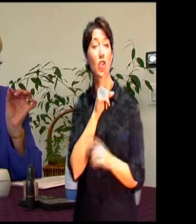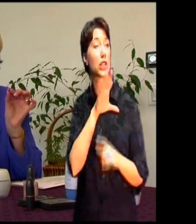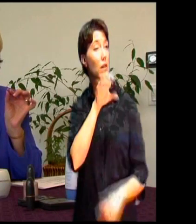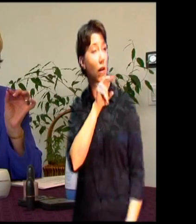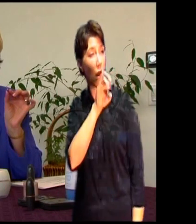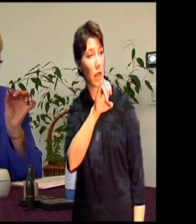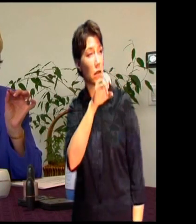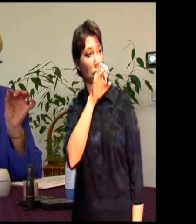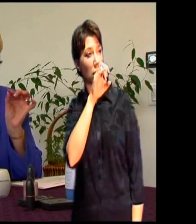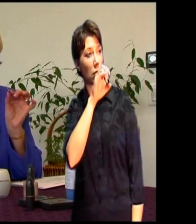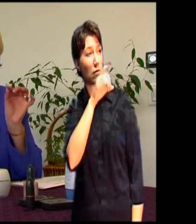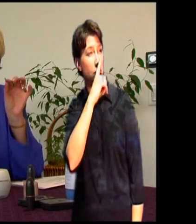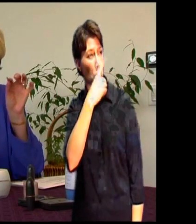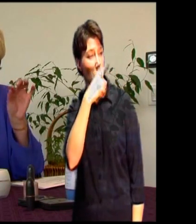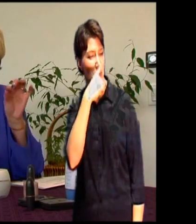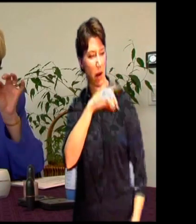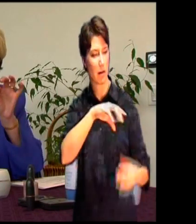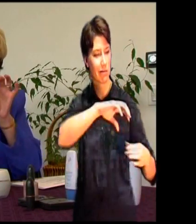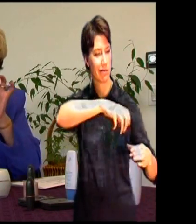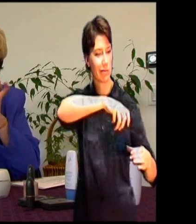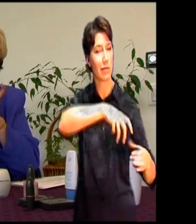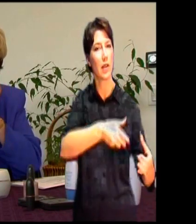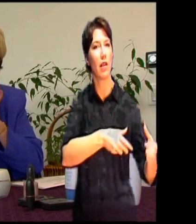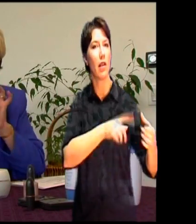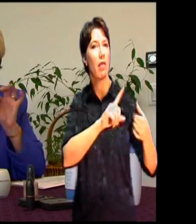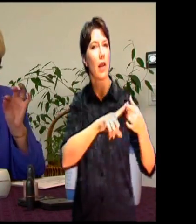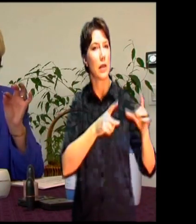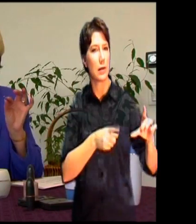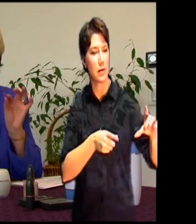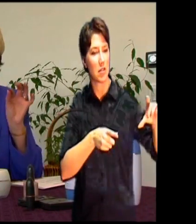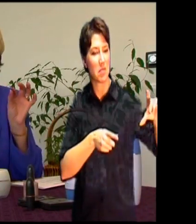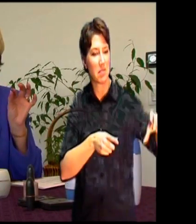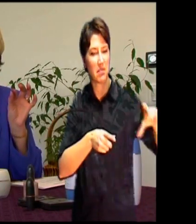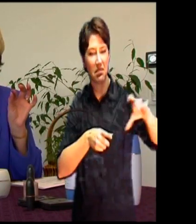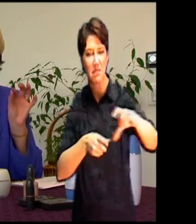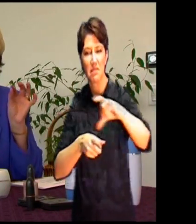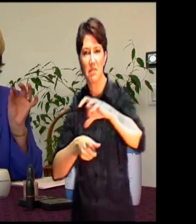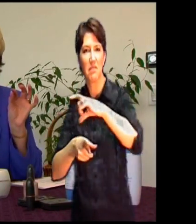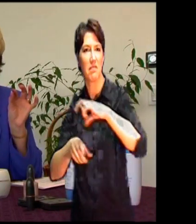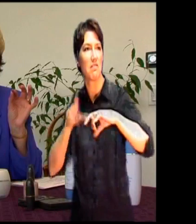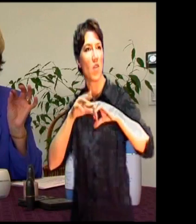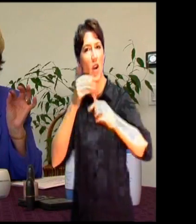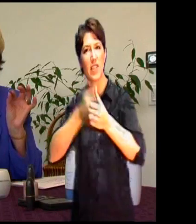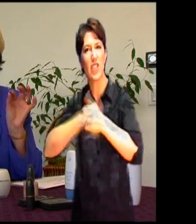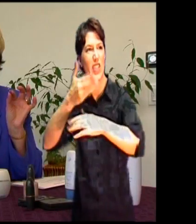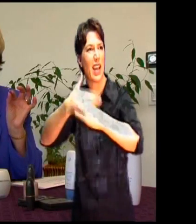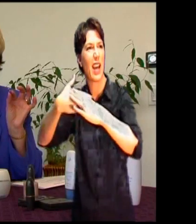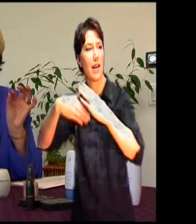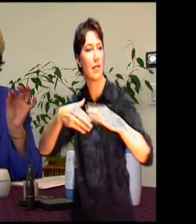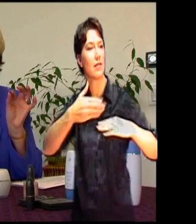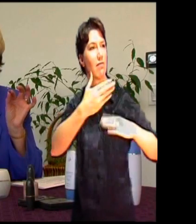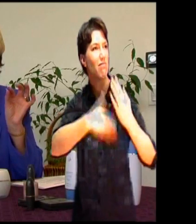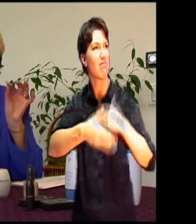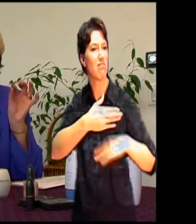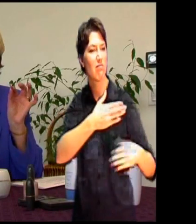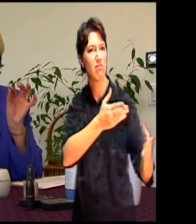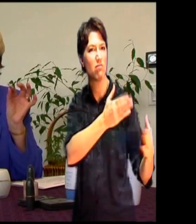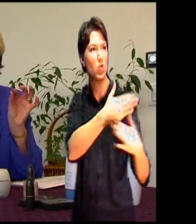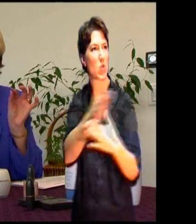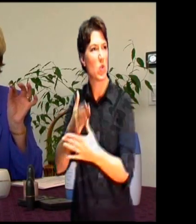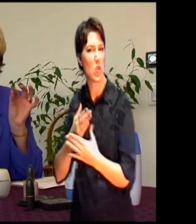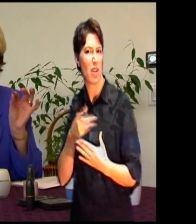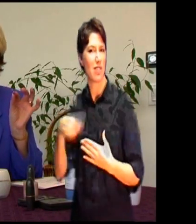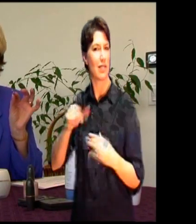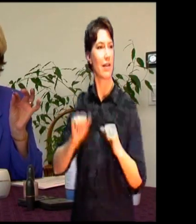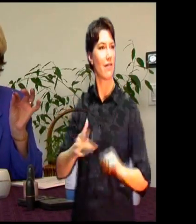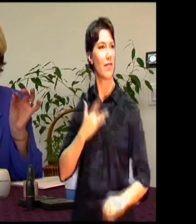Connie's going to open this product up and just give you a small little dot on the back of your hand so you can just feel what it feels like. Who's got the